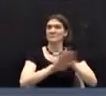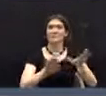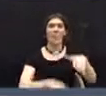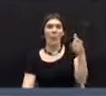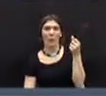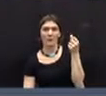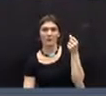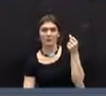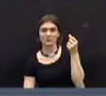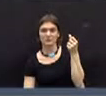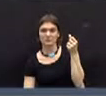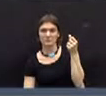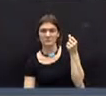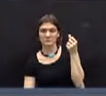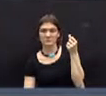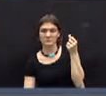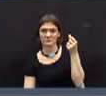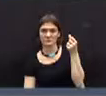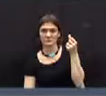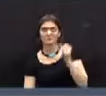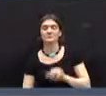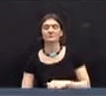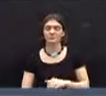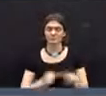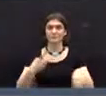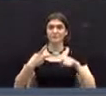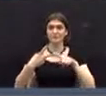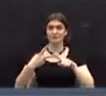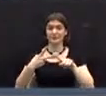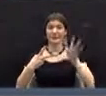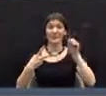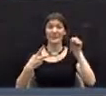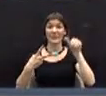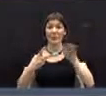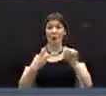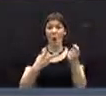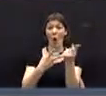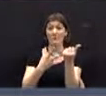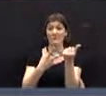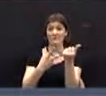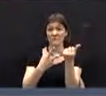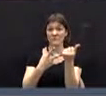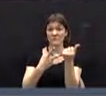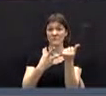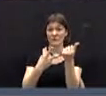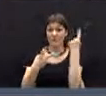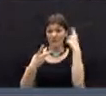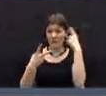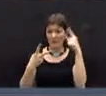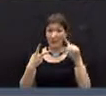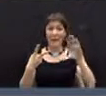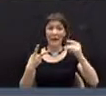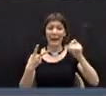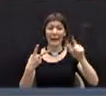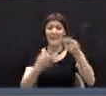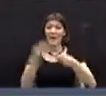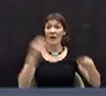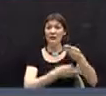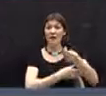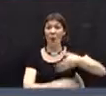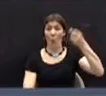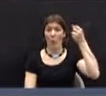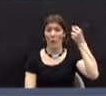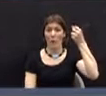police fire facility. We've cut $50,000 from capital budget